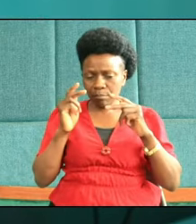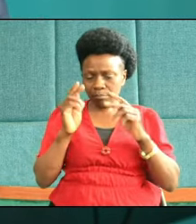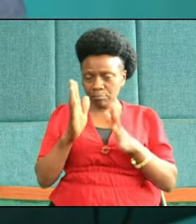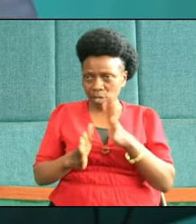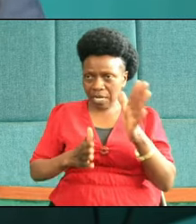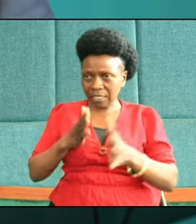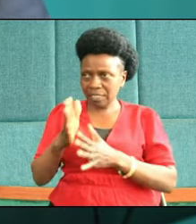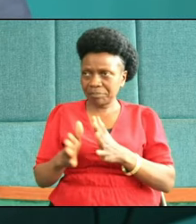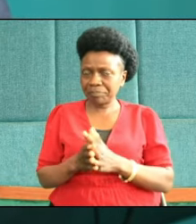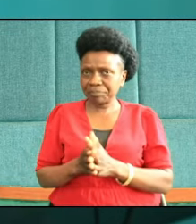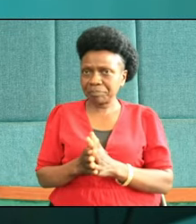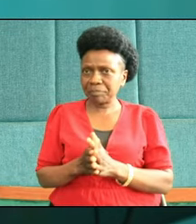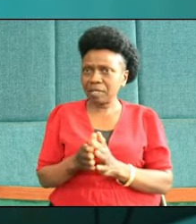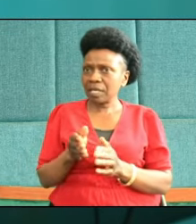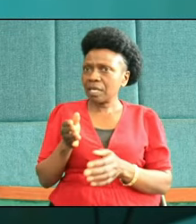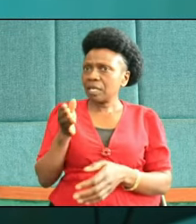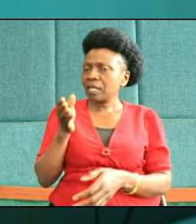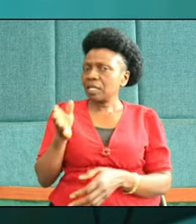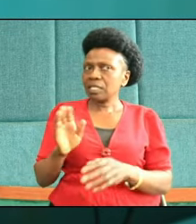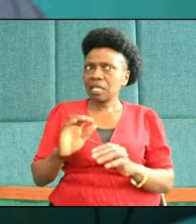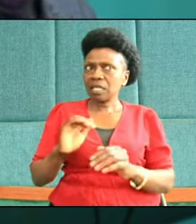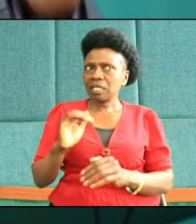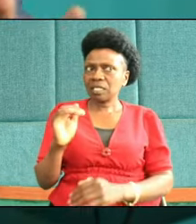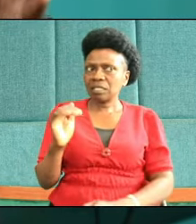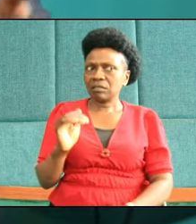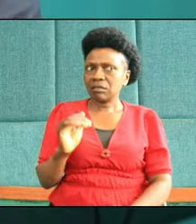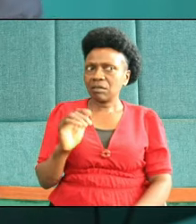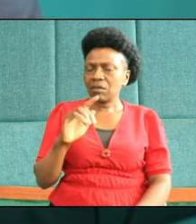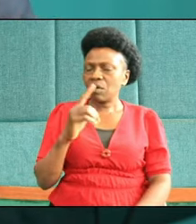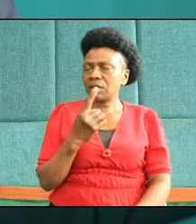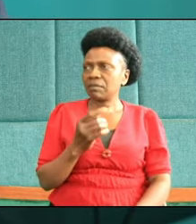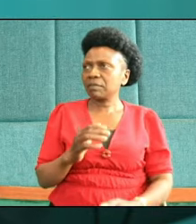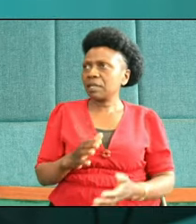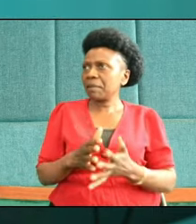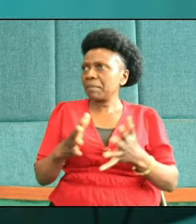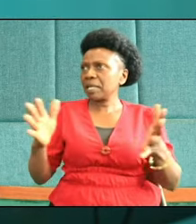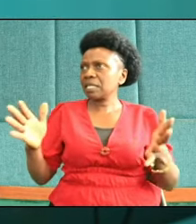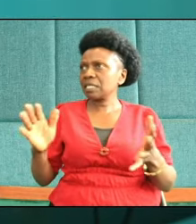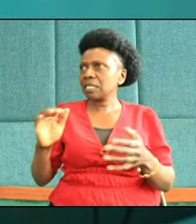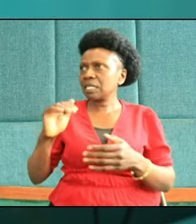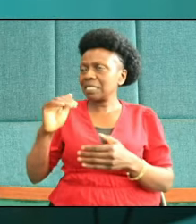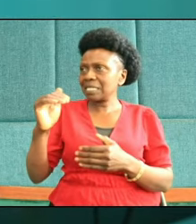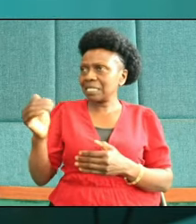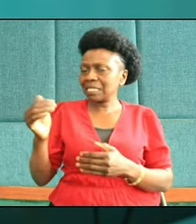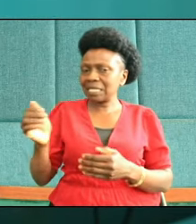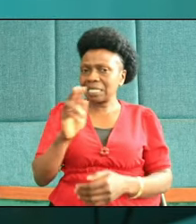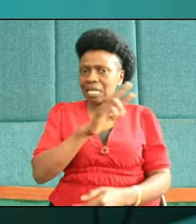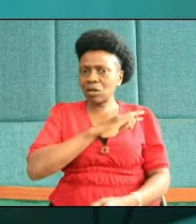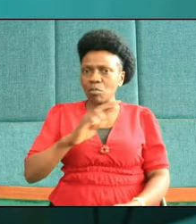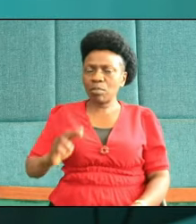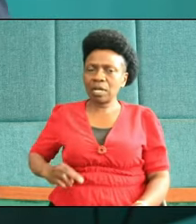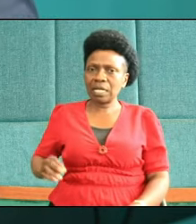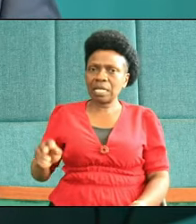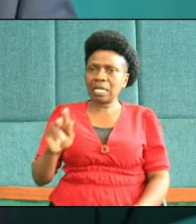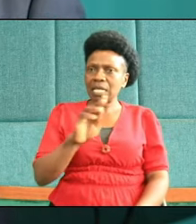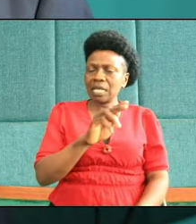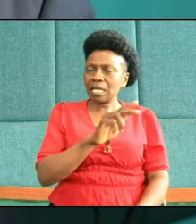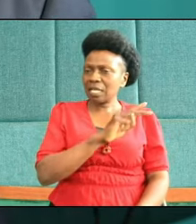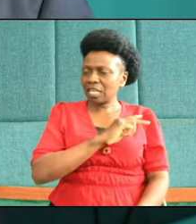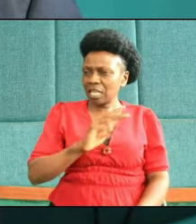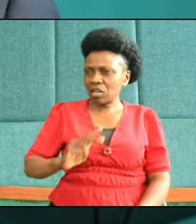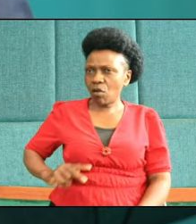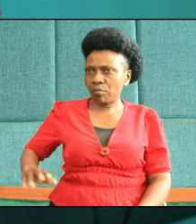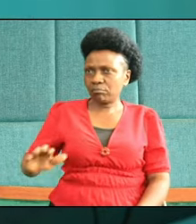Corinth, as a city, had one of the biggest markets in the then Roman Empire called the Agora.